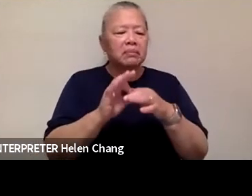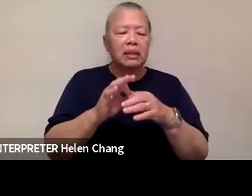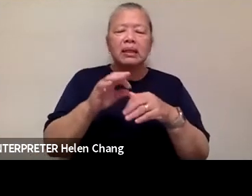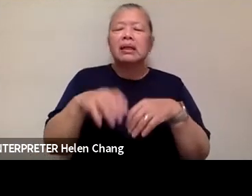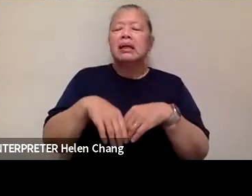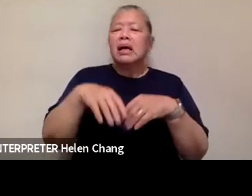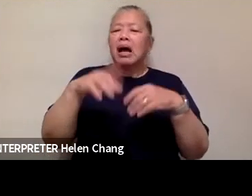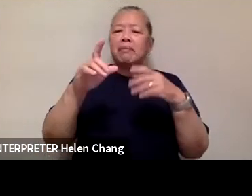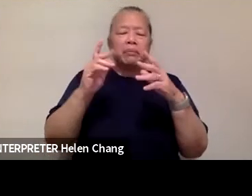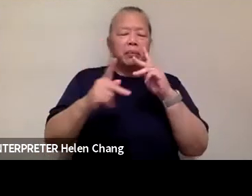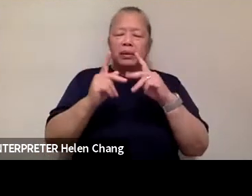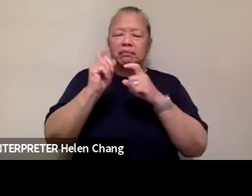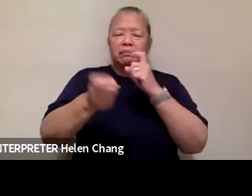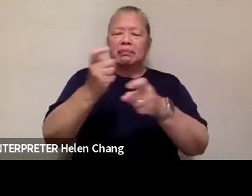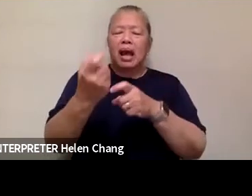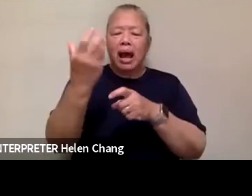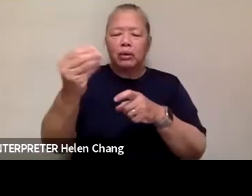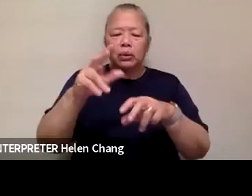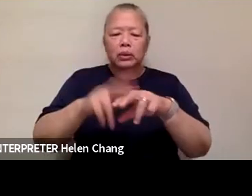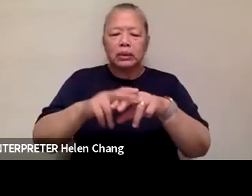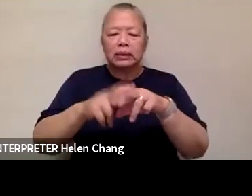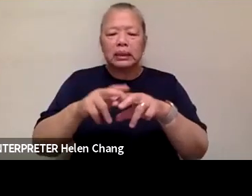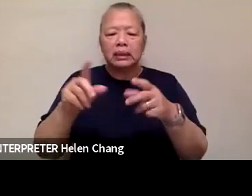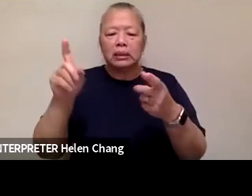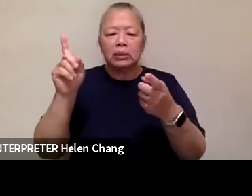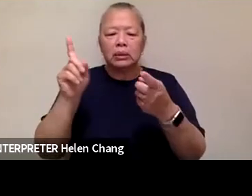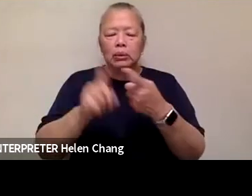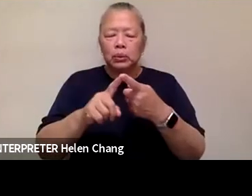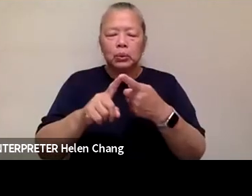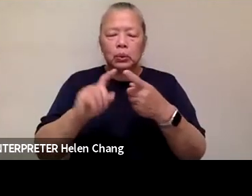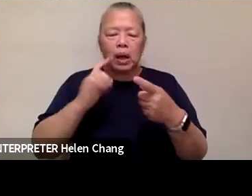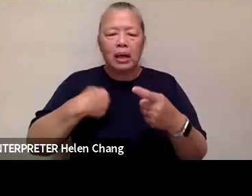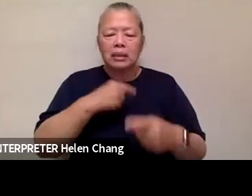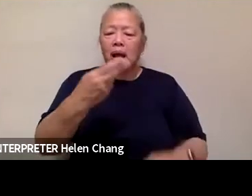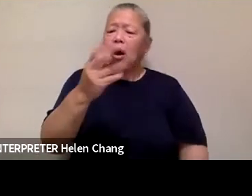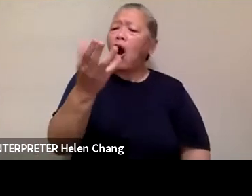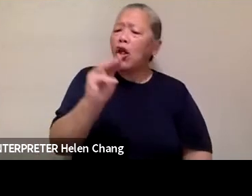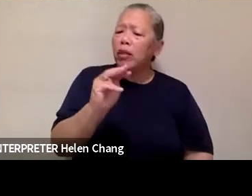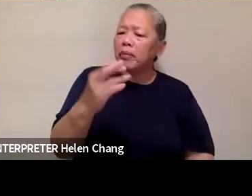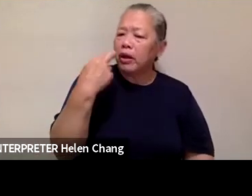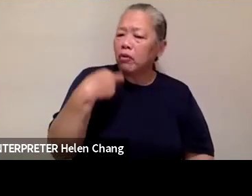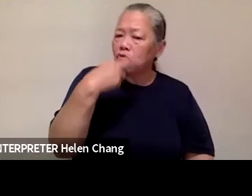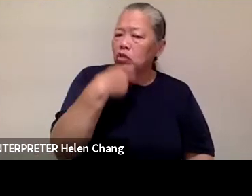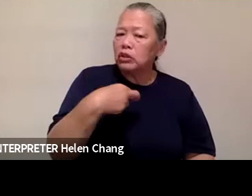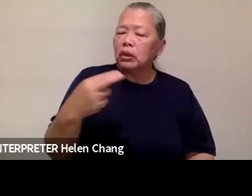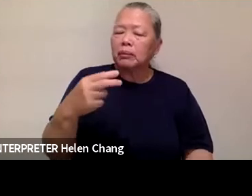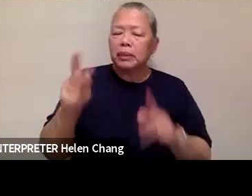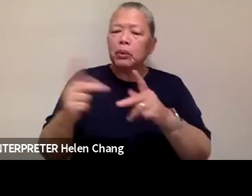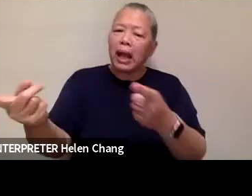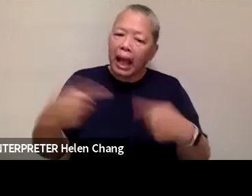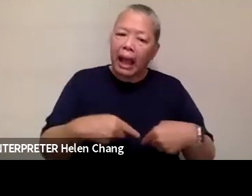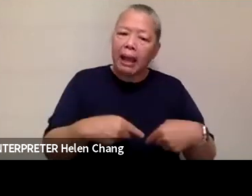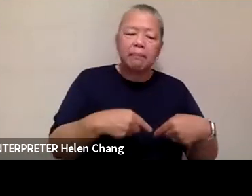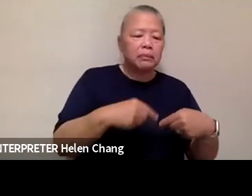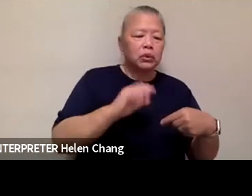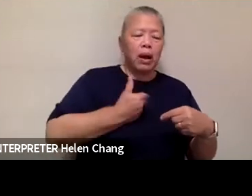of outdoor seating to us and donated to Harlem. The Harlem restaurateur like you came down and bought our food and brought it back up to